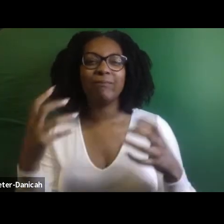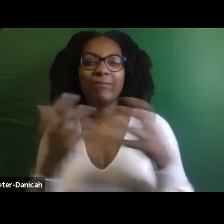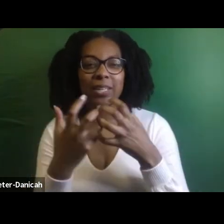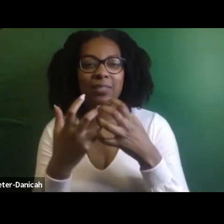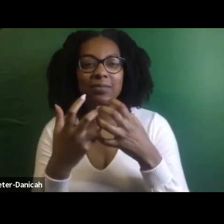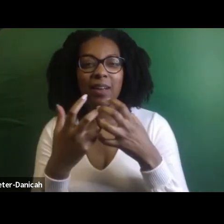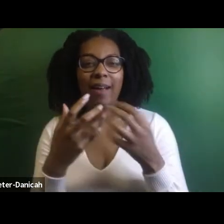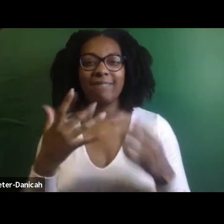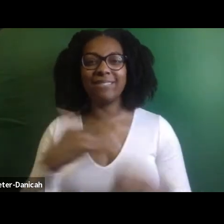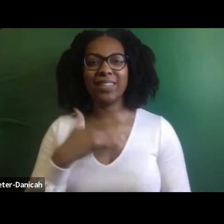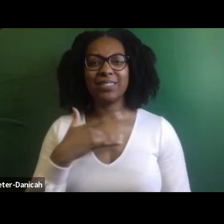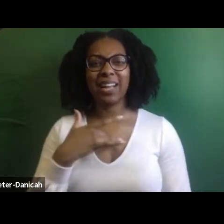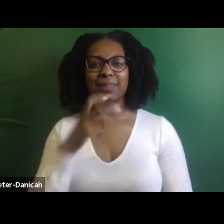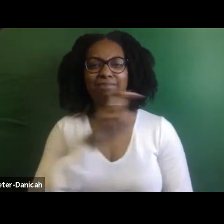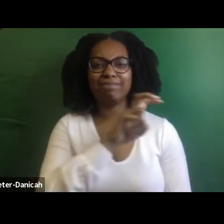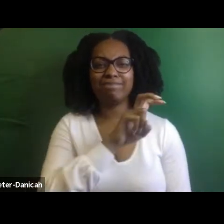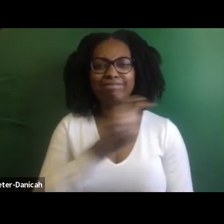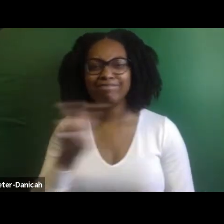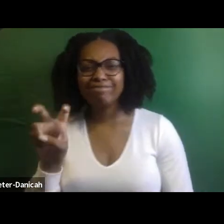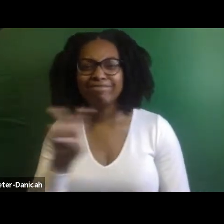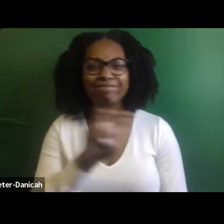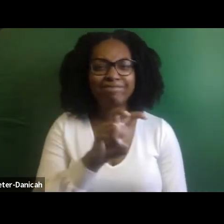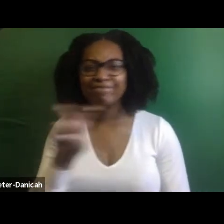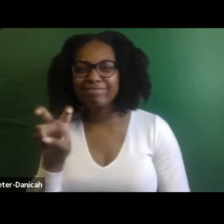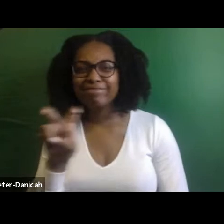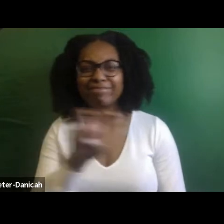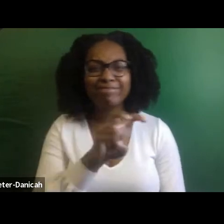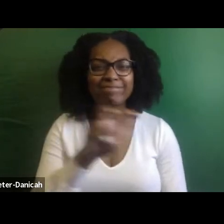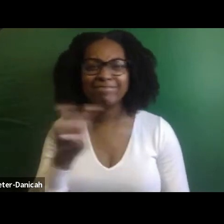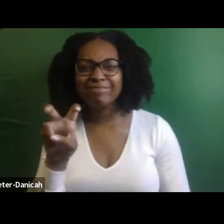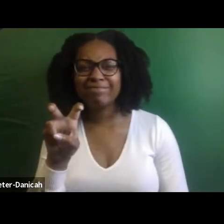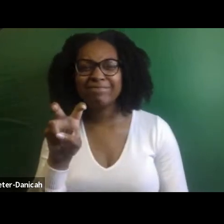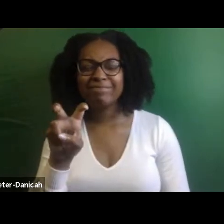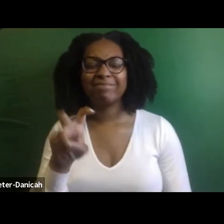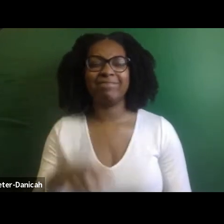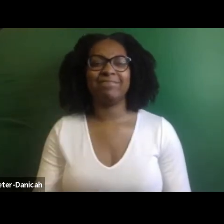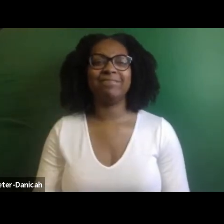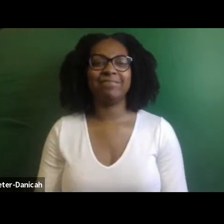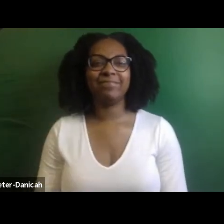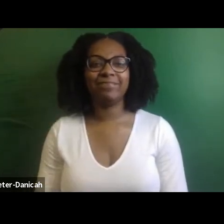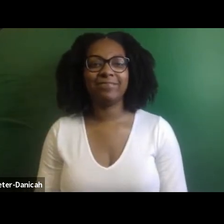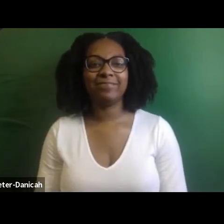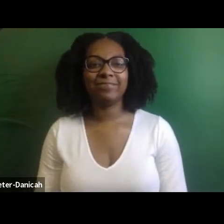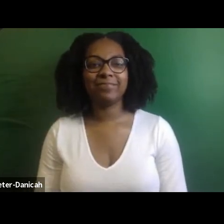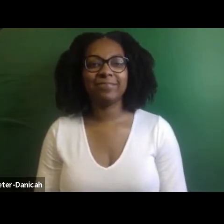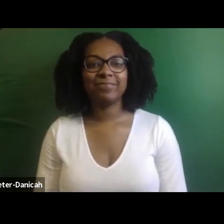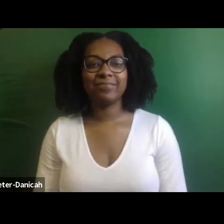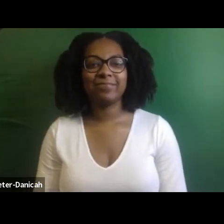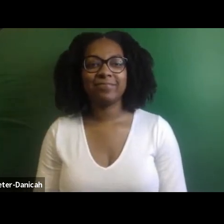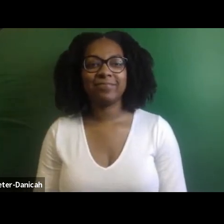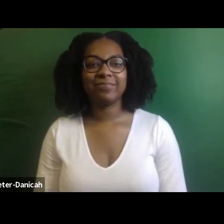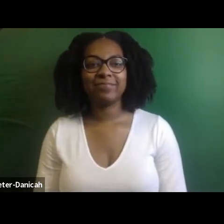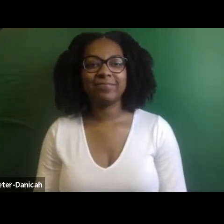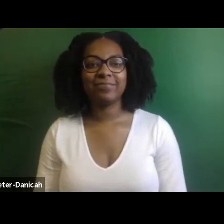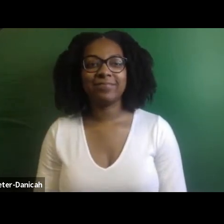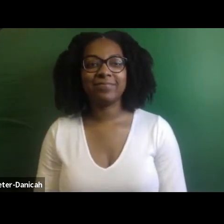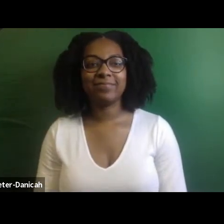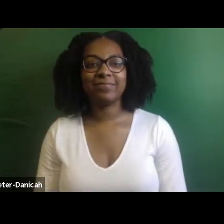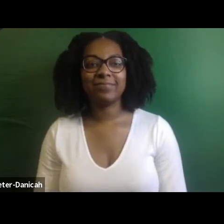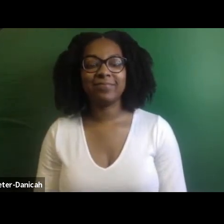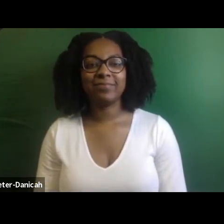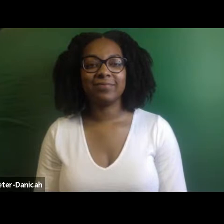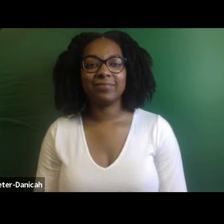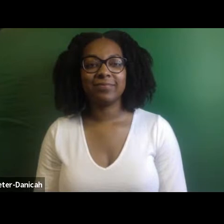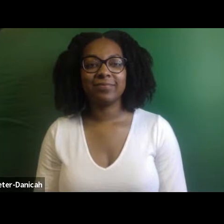transit on some level, even though it's a very long transition, huh? I arrived with a, with a job actually